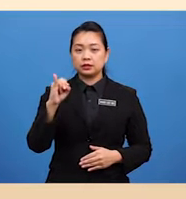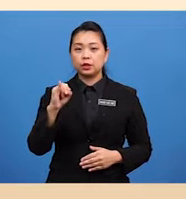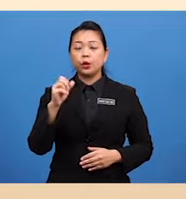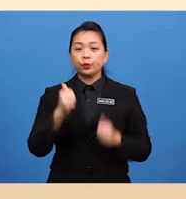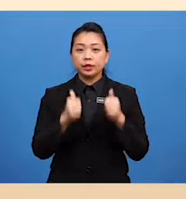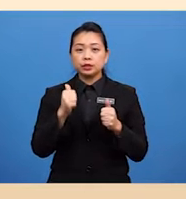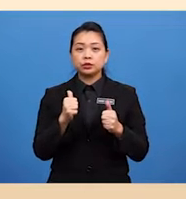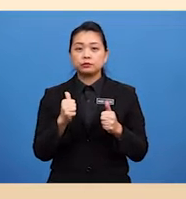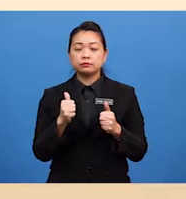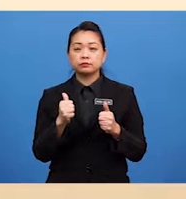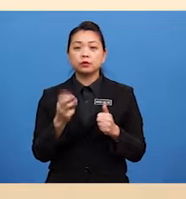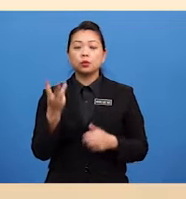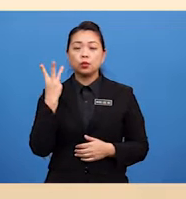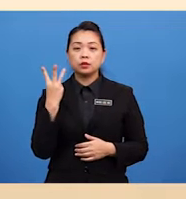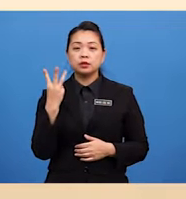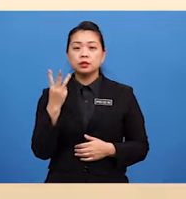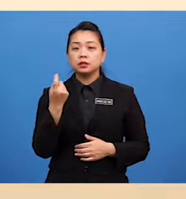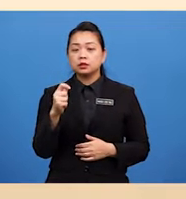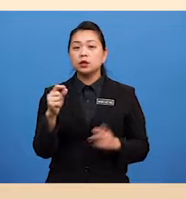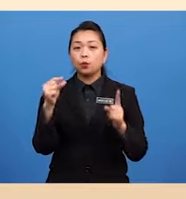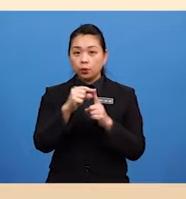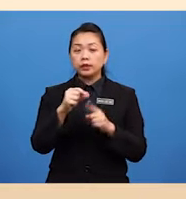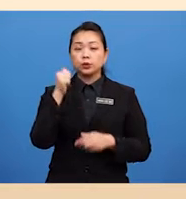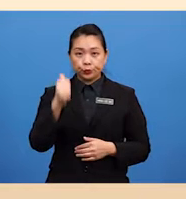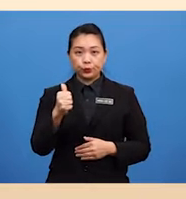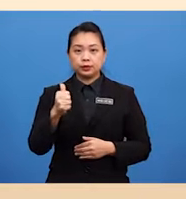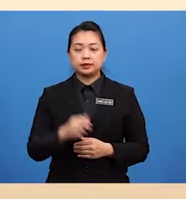Which Was The Word Good